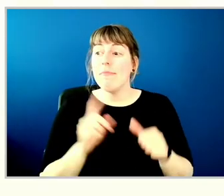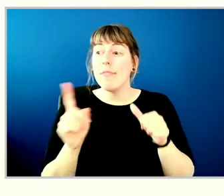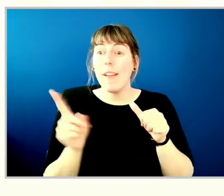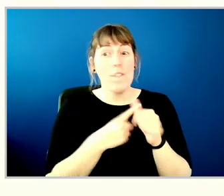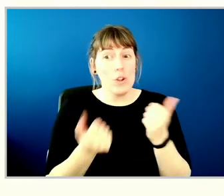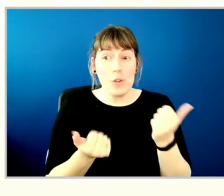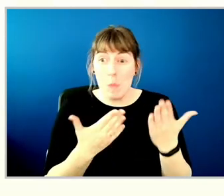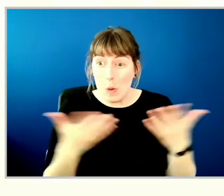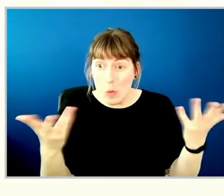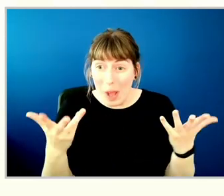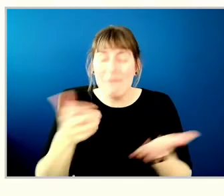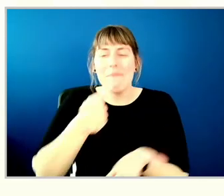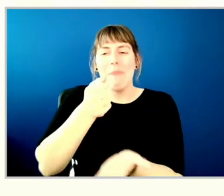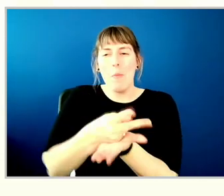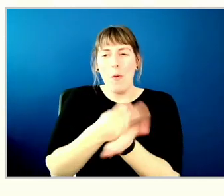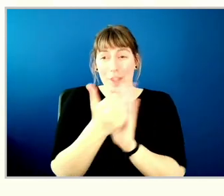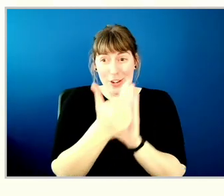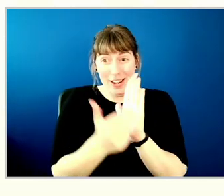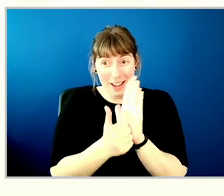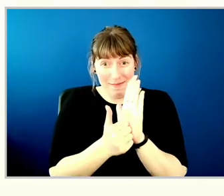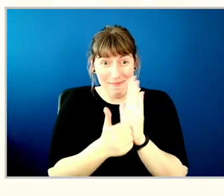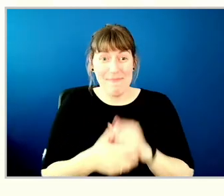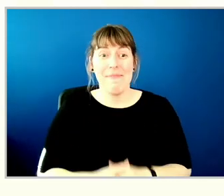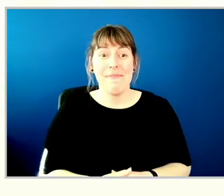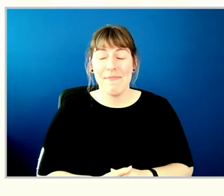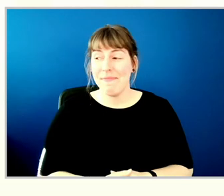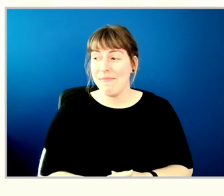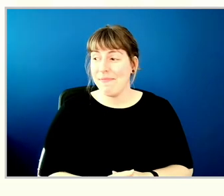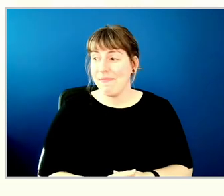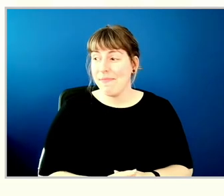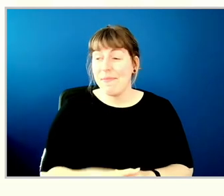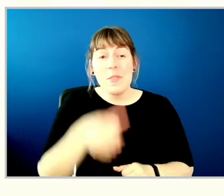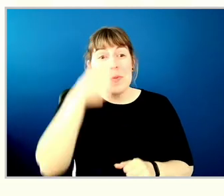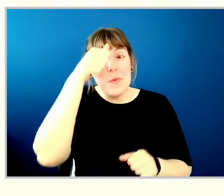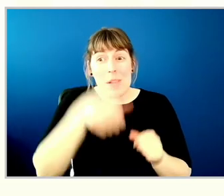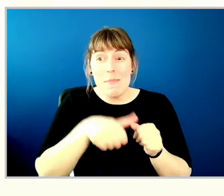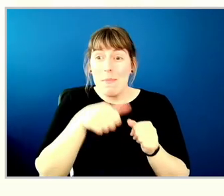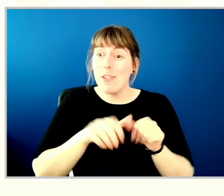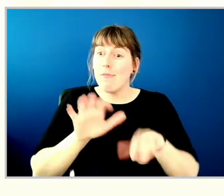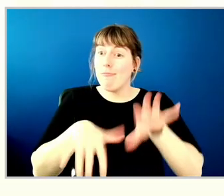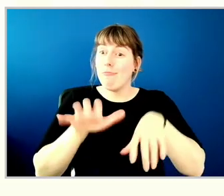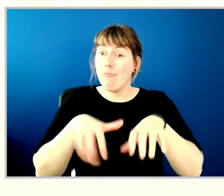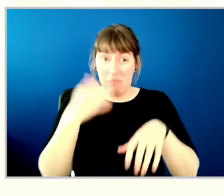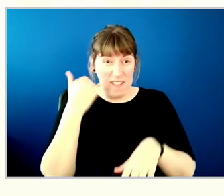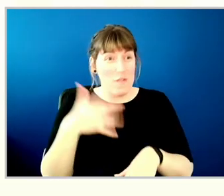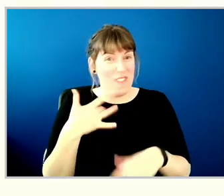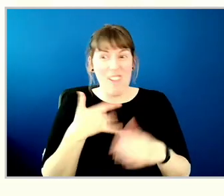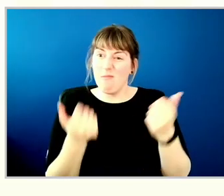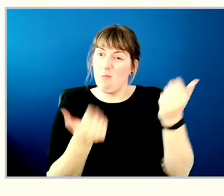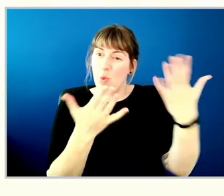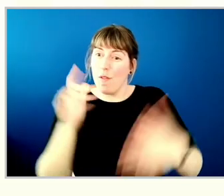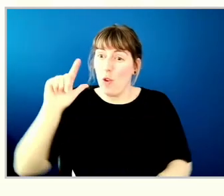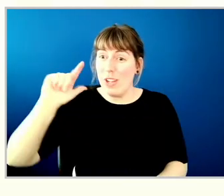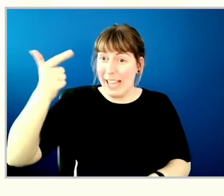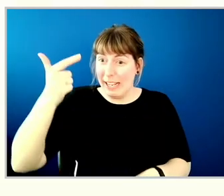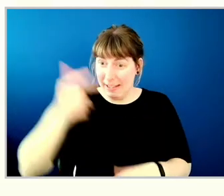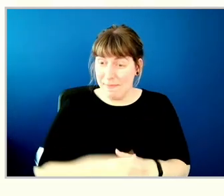night is to approve the agenda. Remember, please type in the chat if you'd like to move or second a motion.